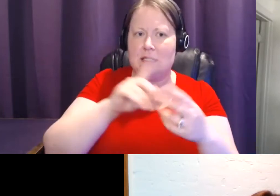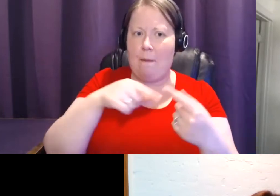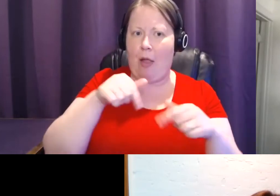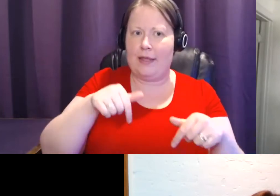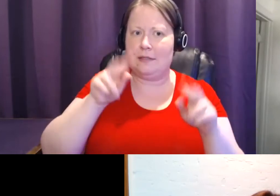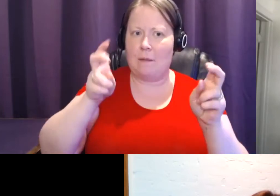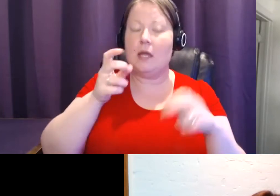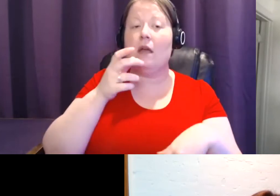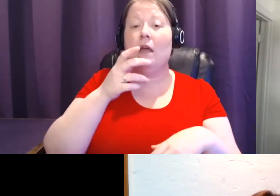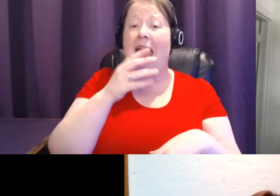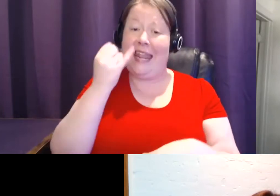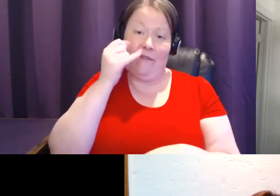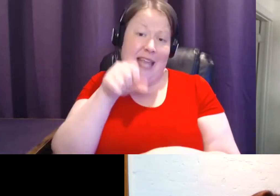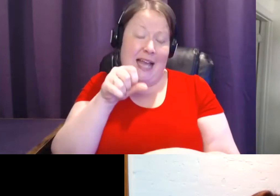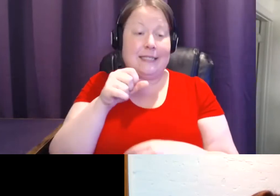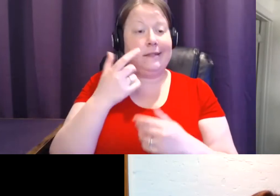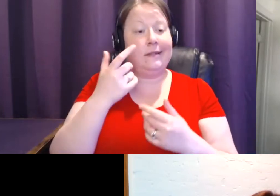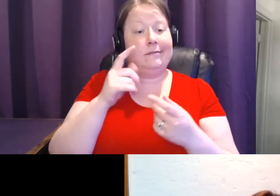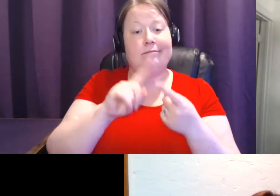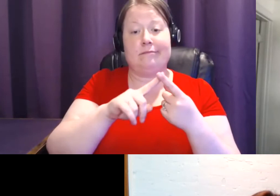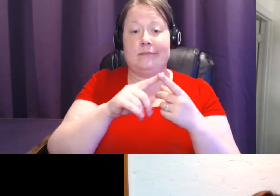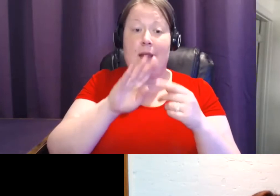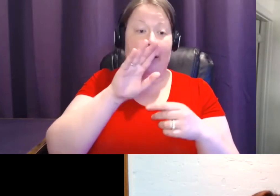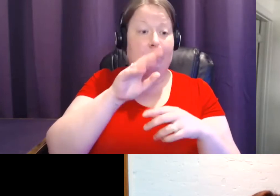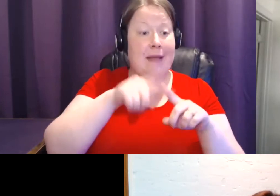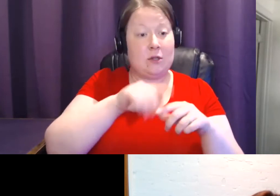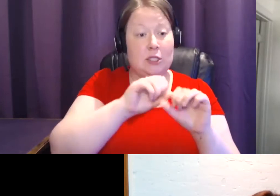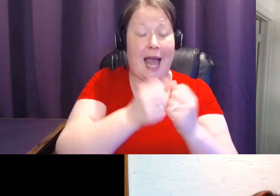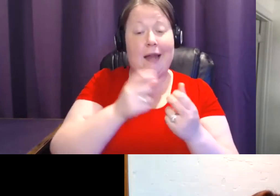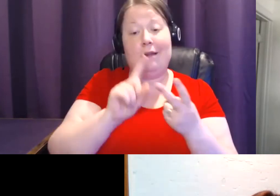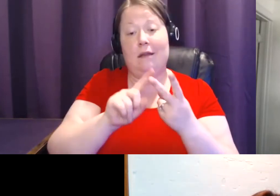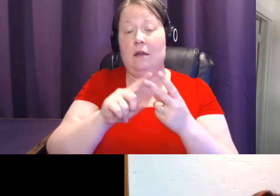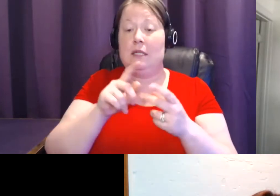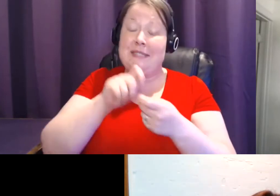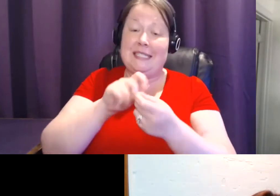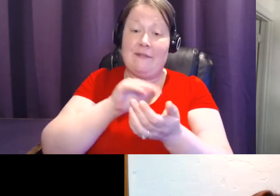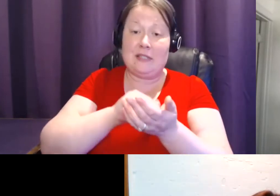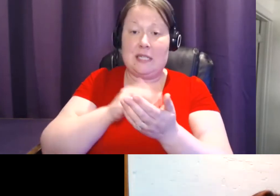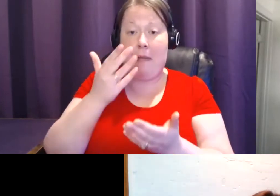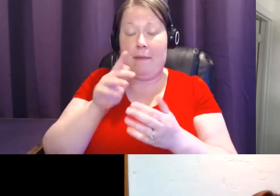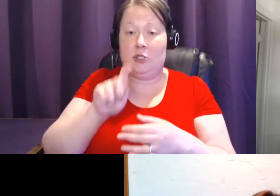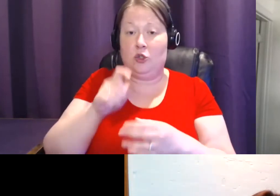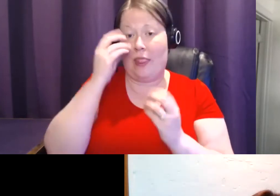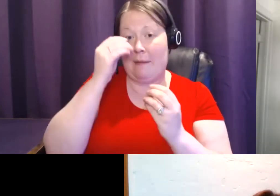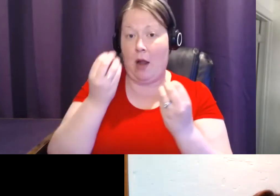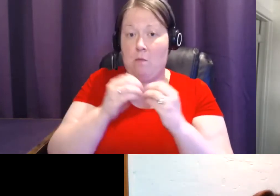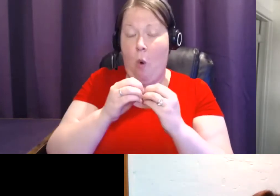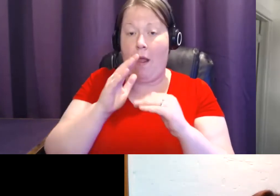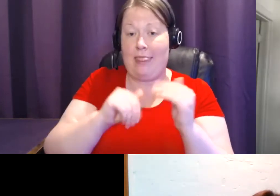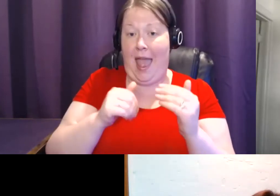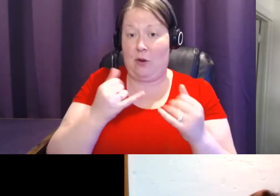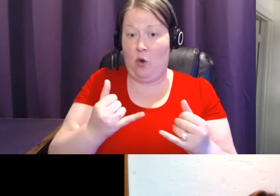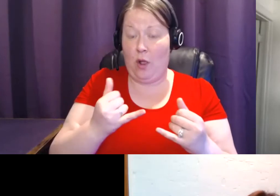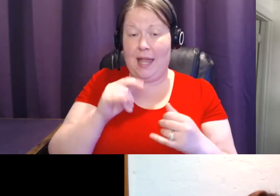society? Is it a certain type of physician that should start thinking about it more actively than they might be right now? Dr.